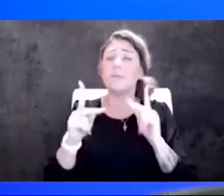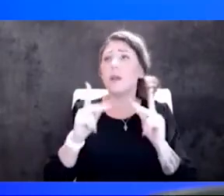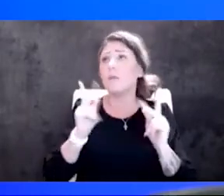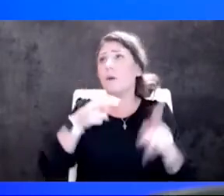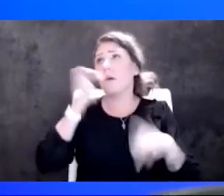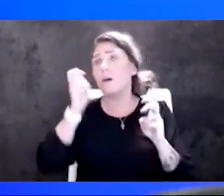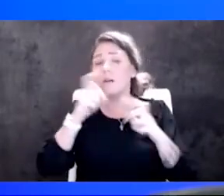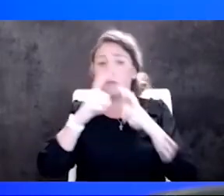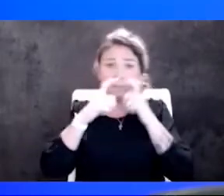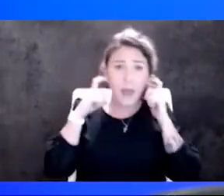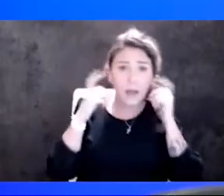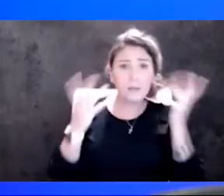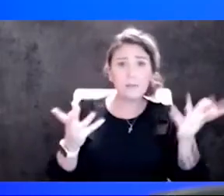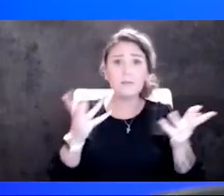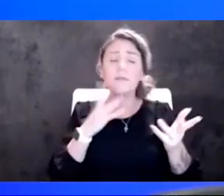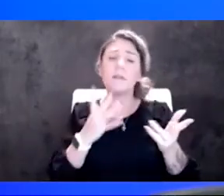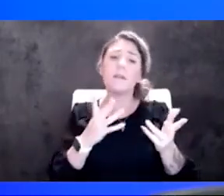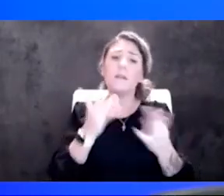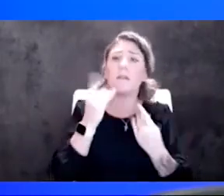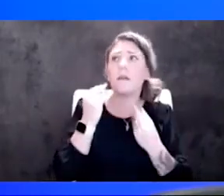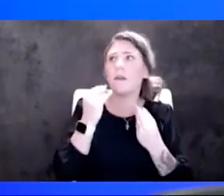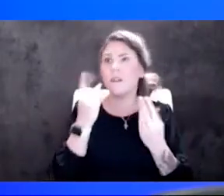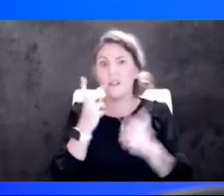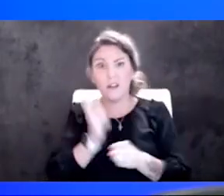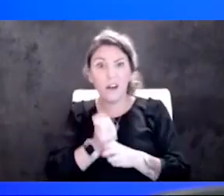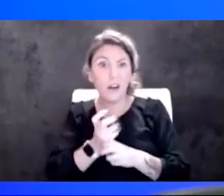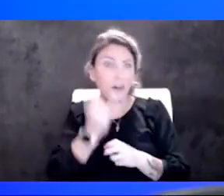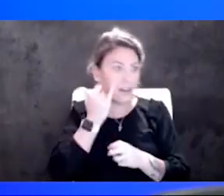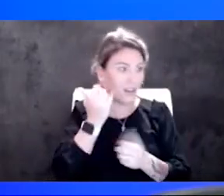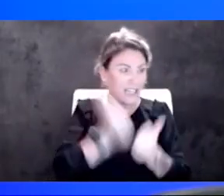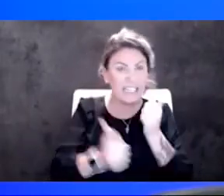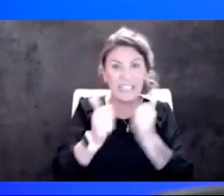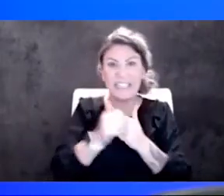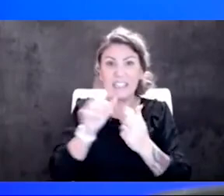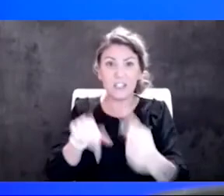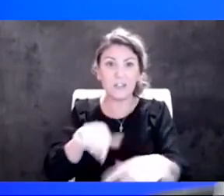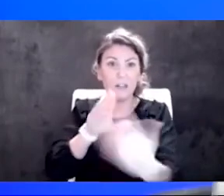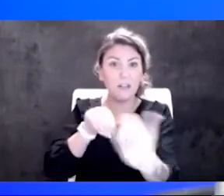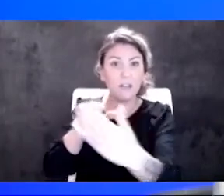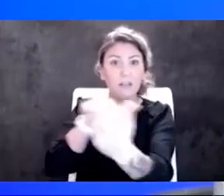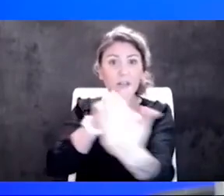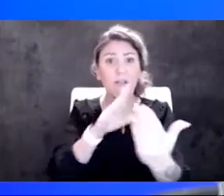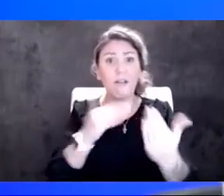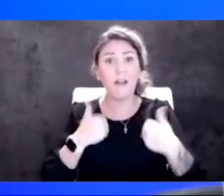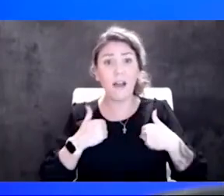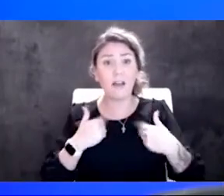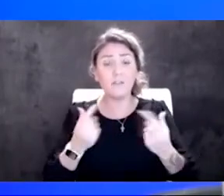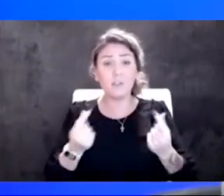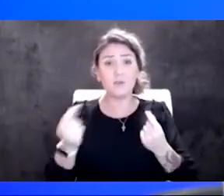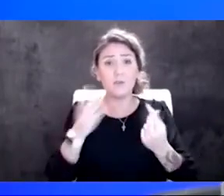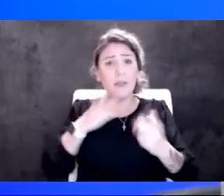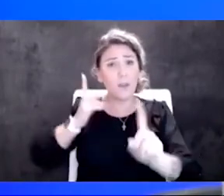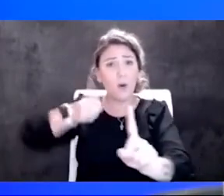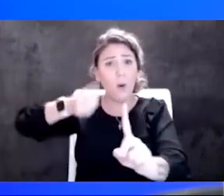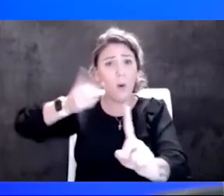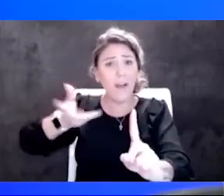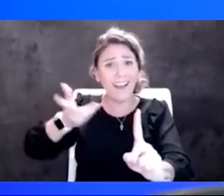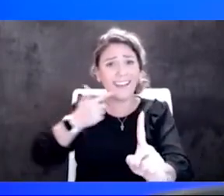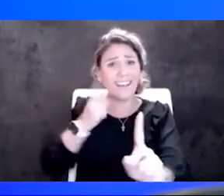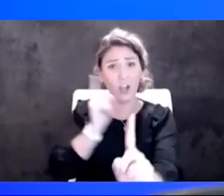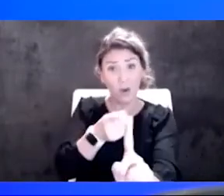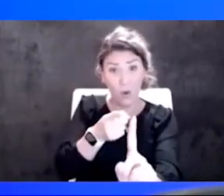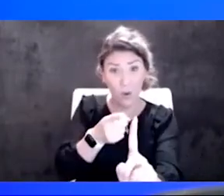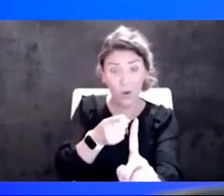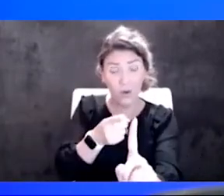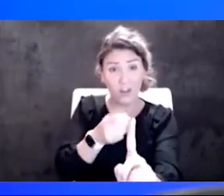sick of having to think so hard about, you know, every, every encounter they might want to do. But what is the goal? The goal is to keep yourself healthy,